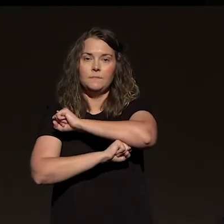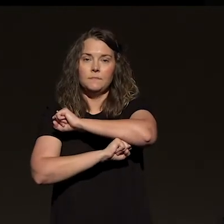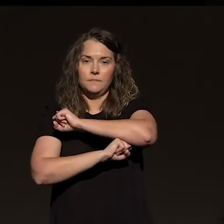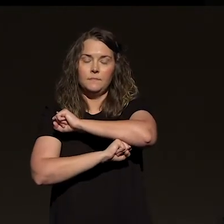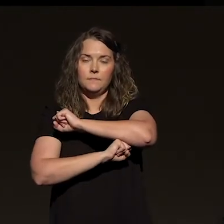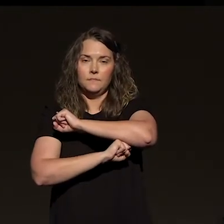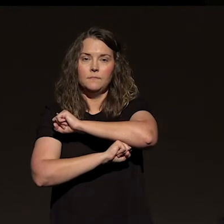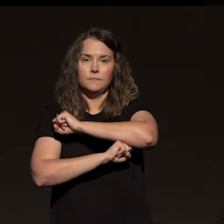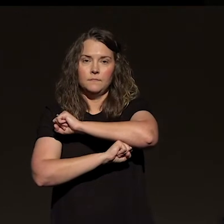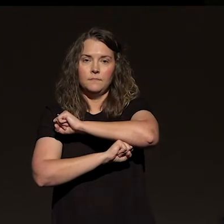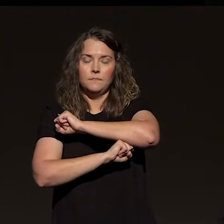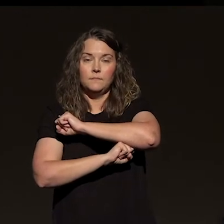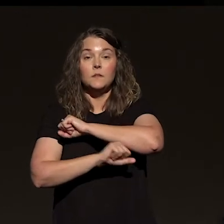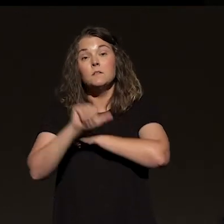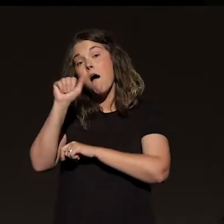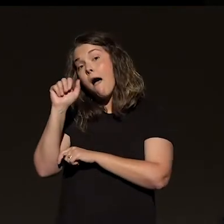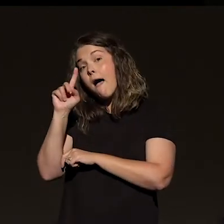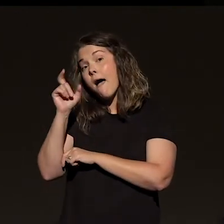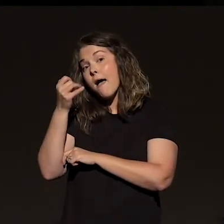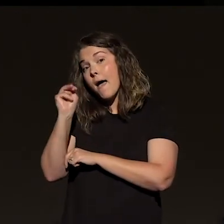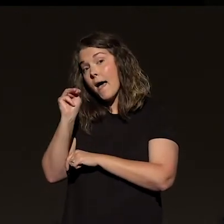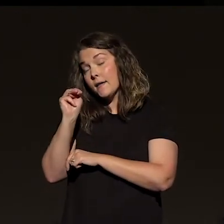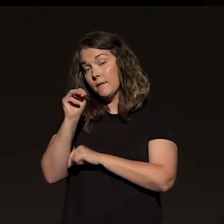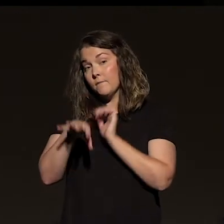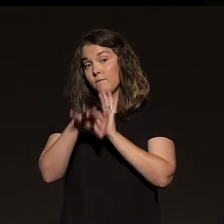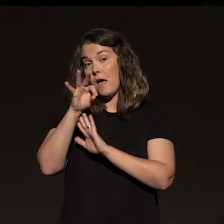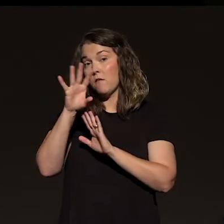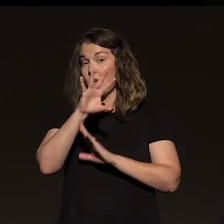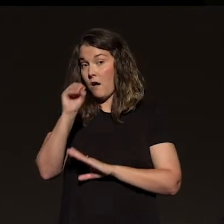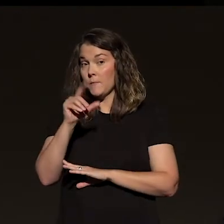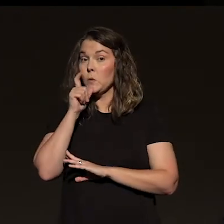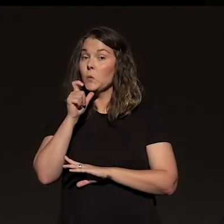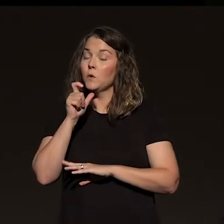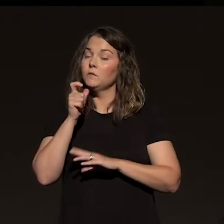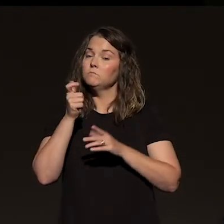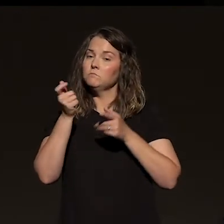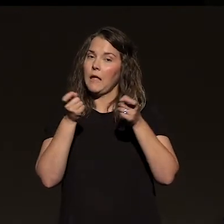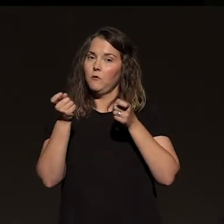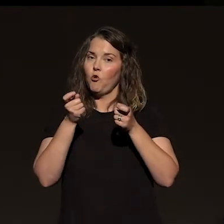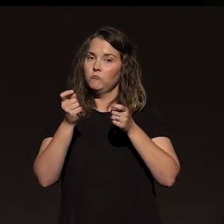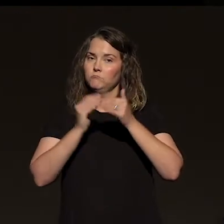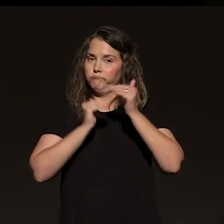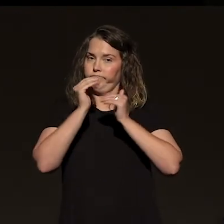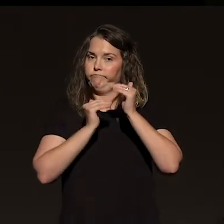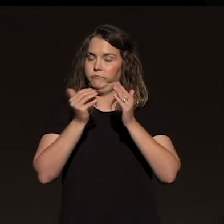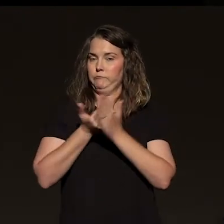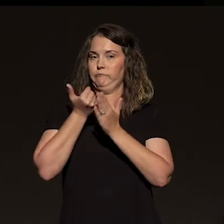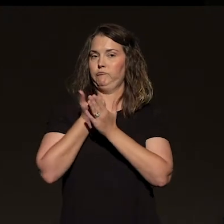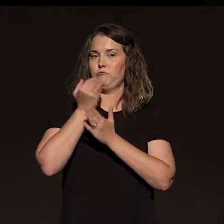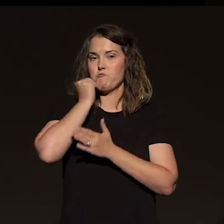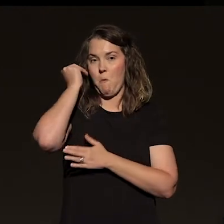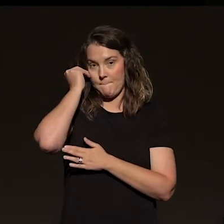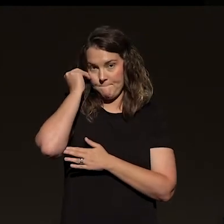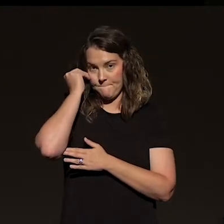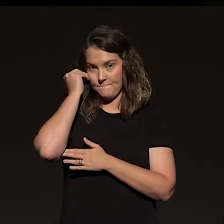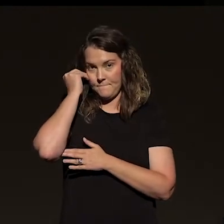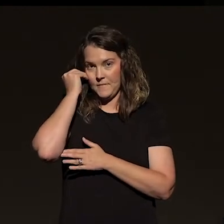Mr. Adams employed an engineering company to oversee the construction of his new house. They dug deep.